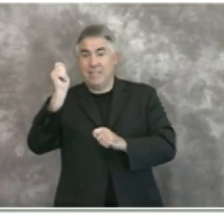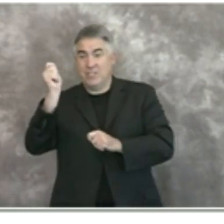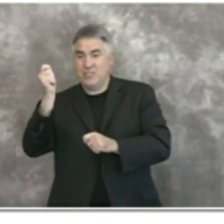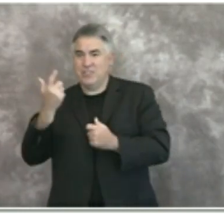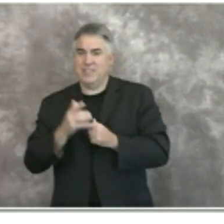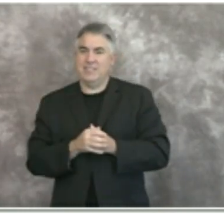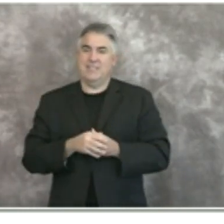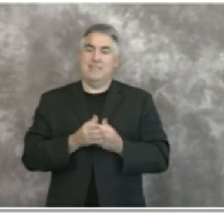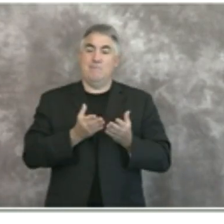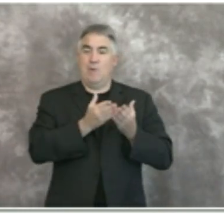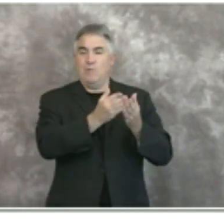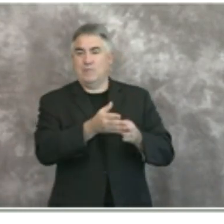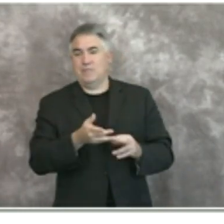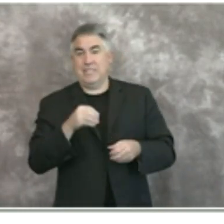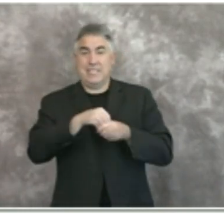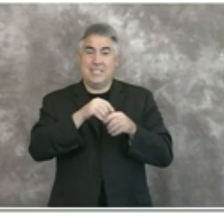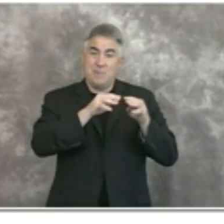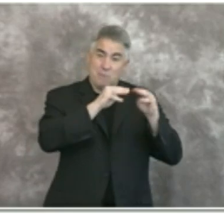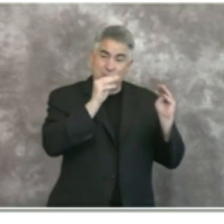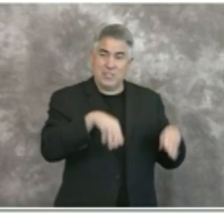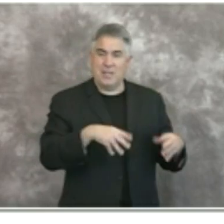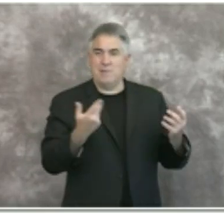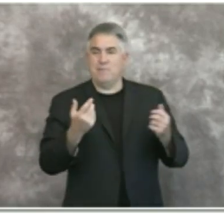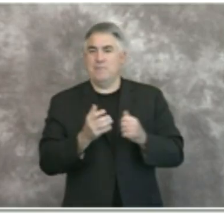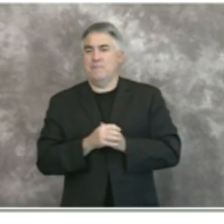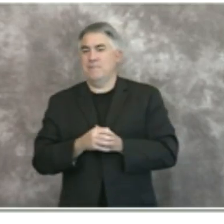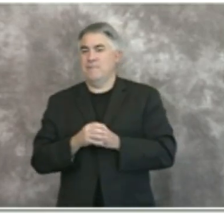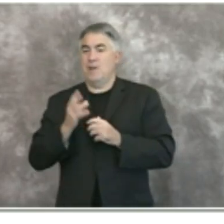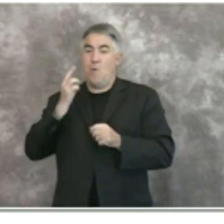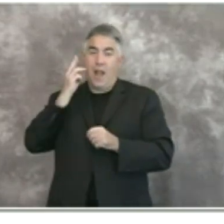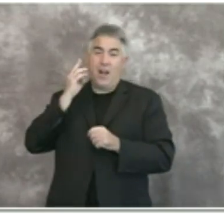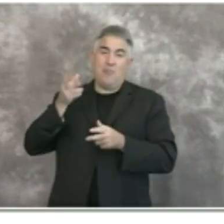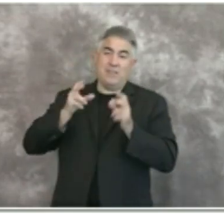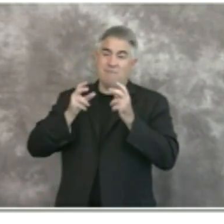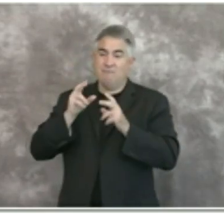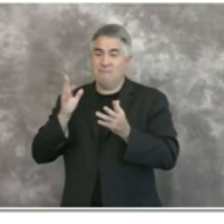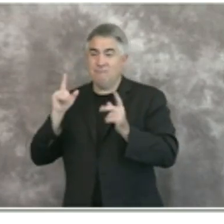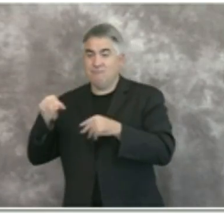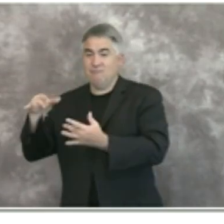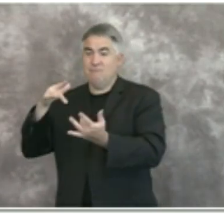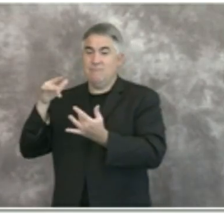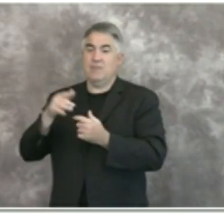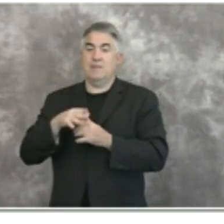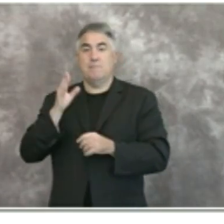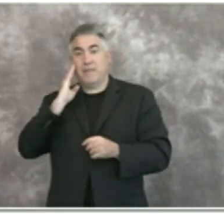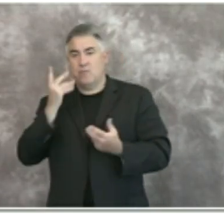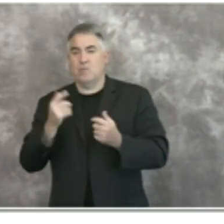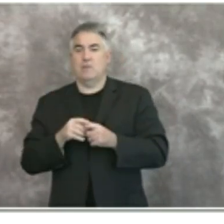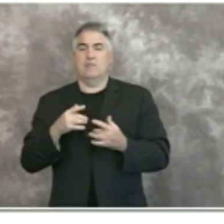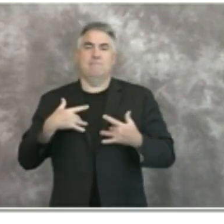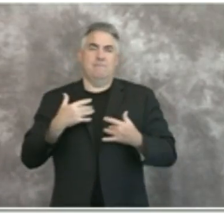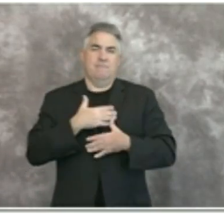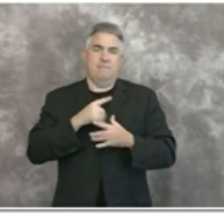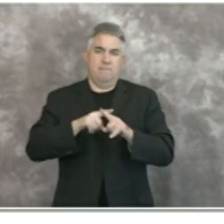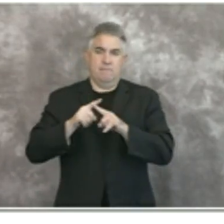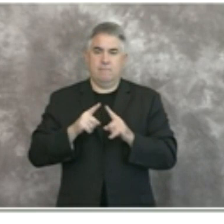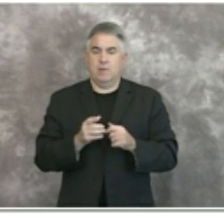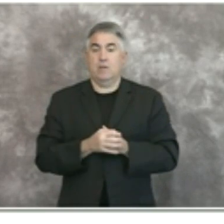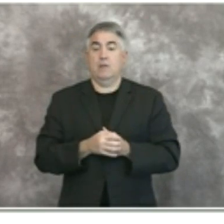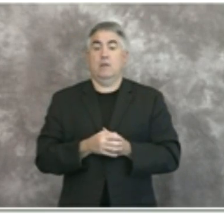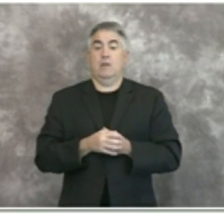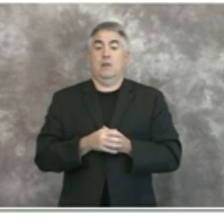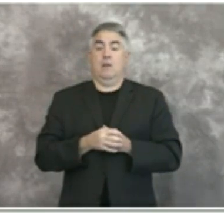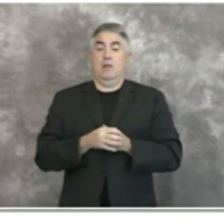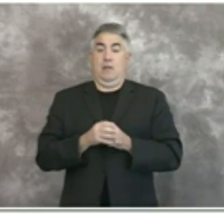museums, hotels, wineries and breweries and theme parks. We also believe religious facilities could be opened more